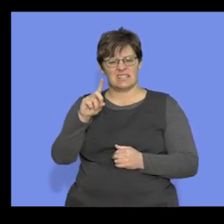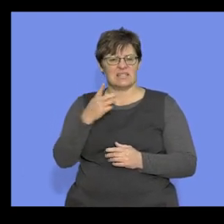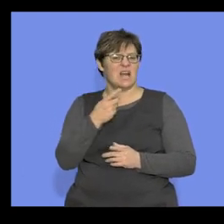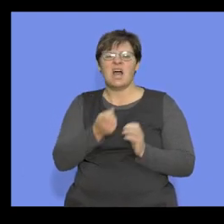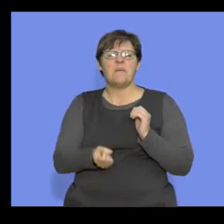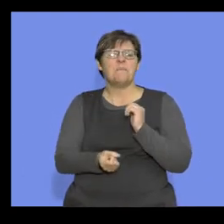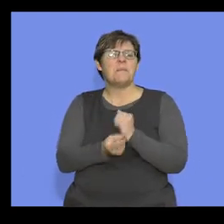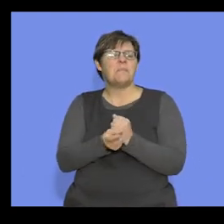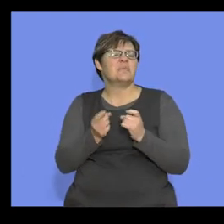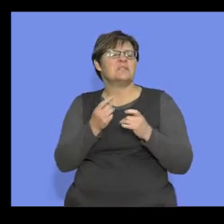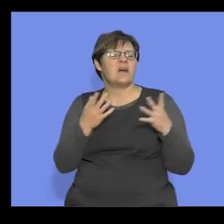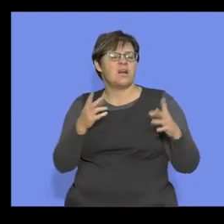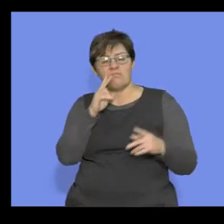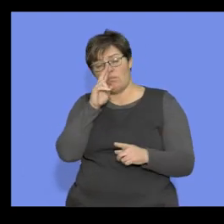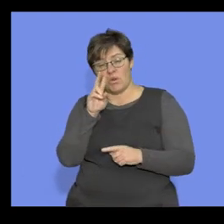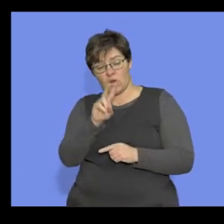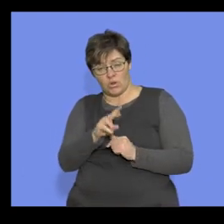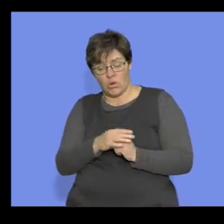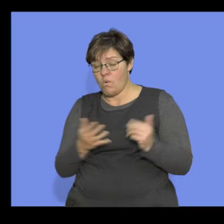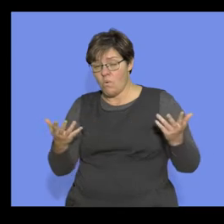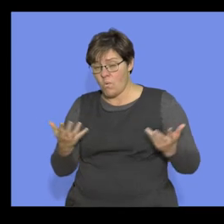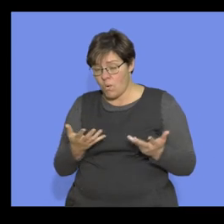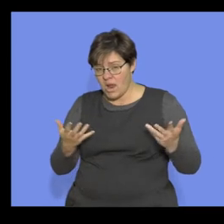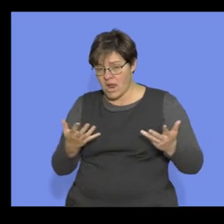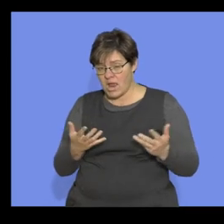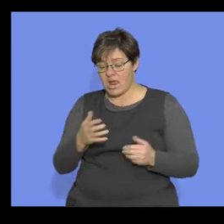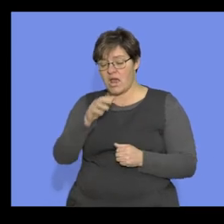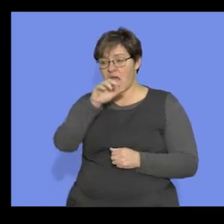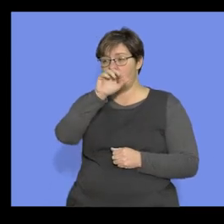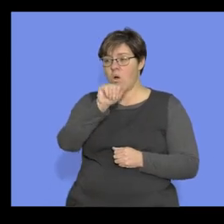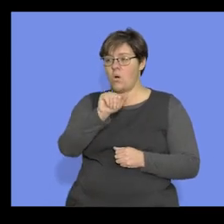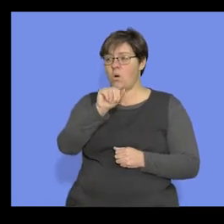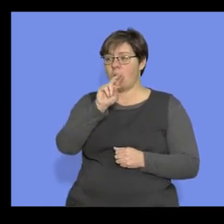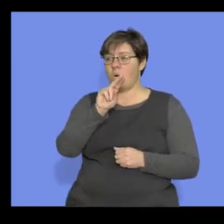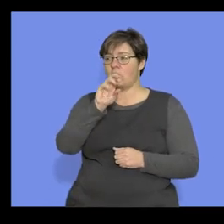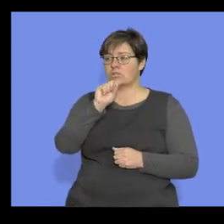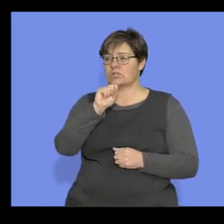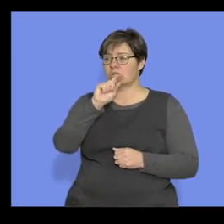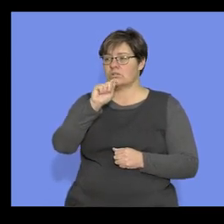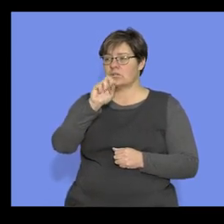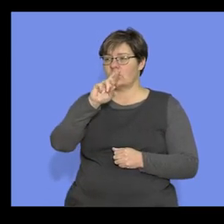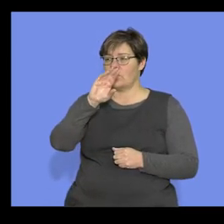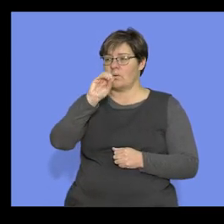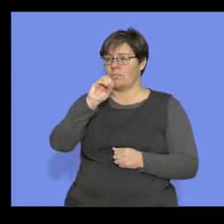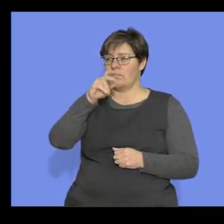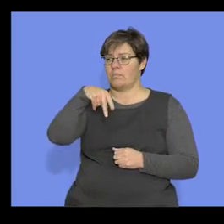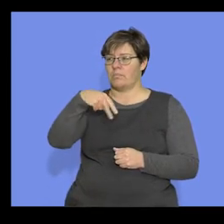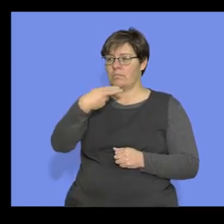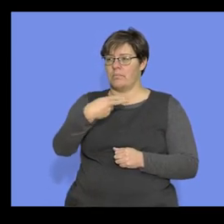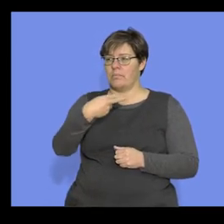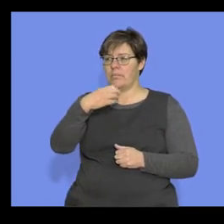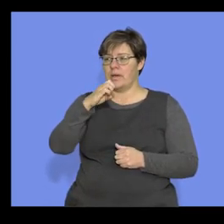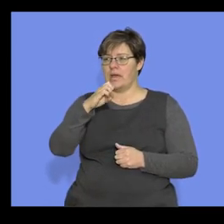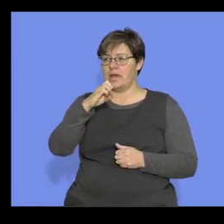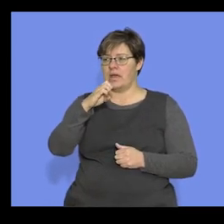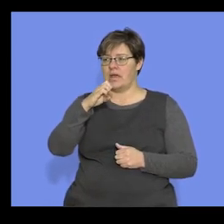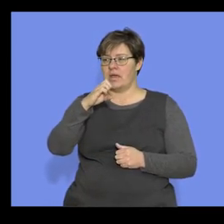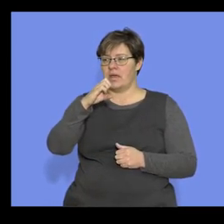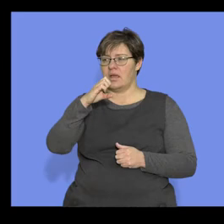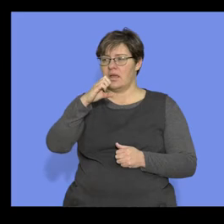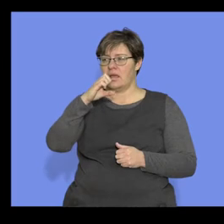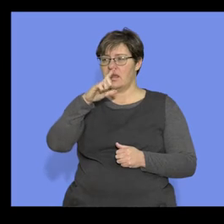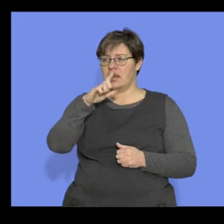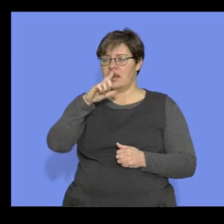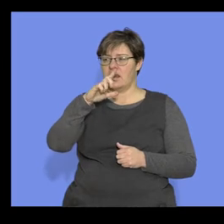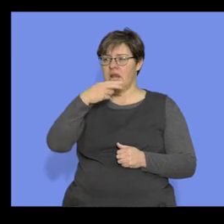basically began, if you guys want to look at it, at the astropolithicus and the homos. So the